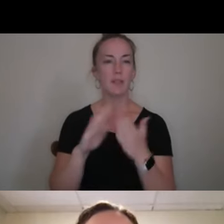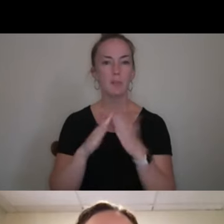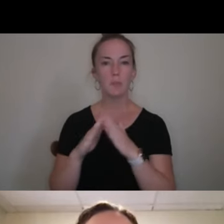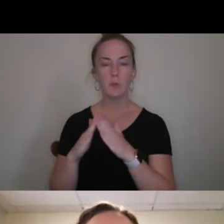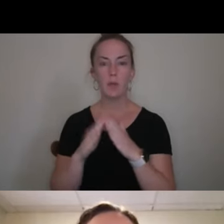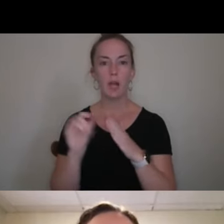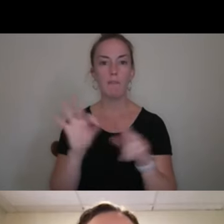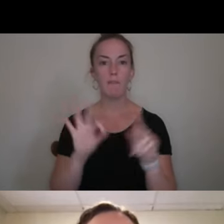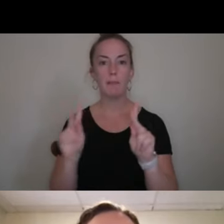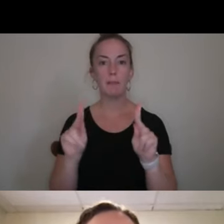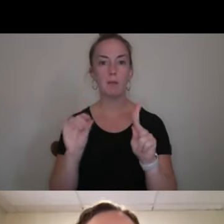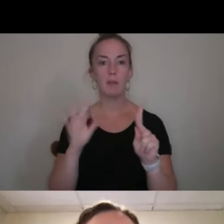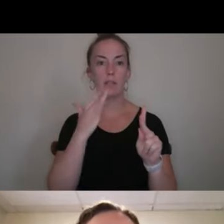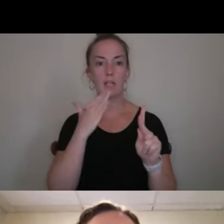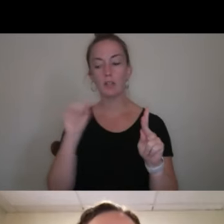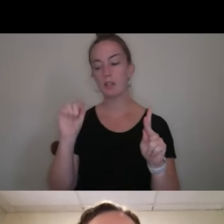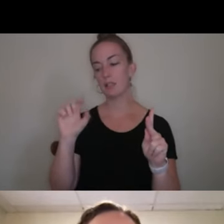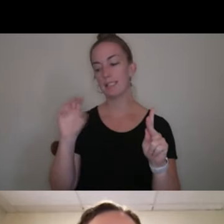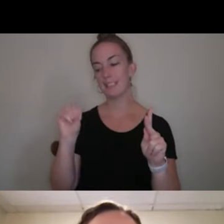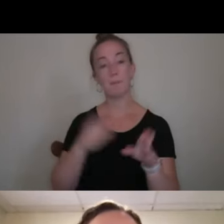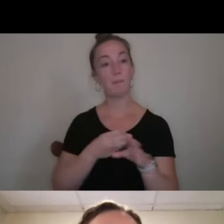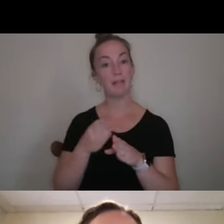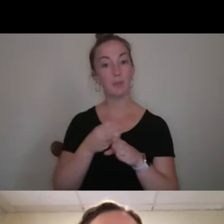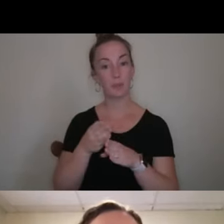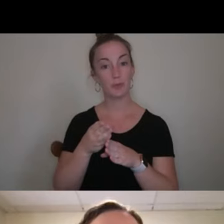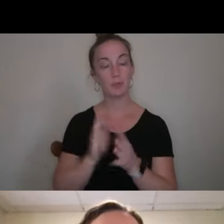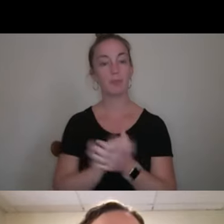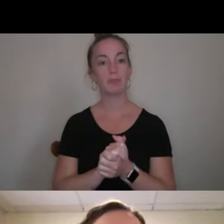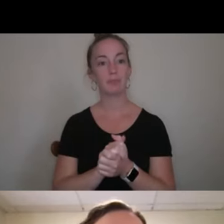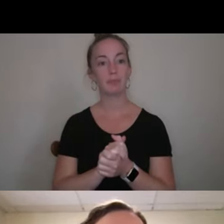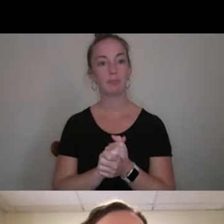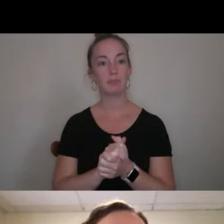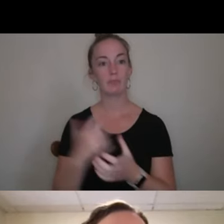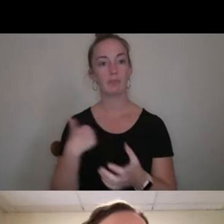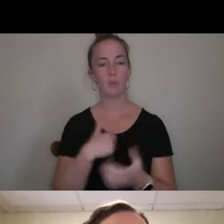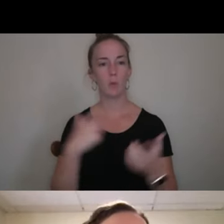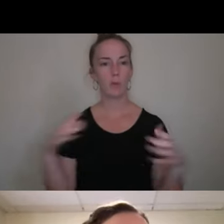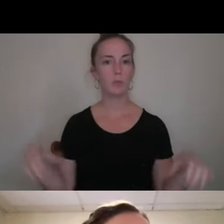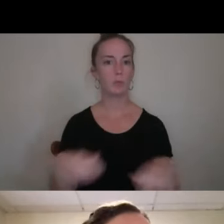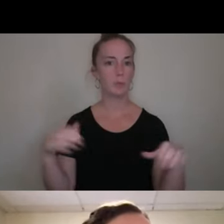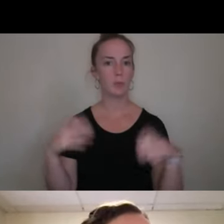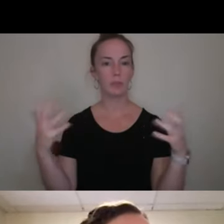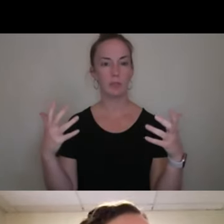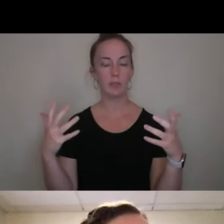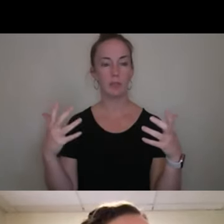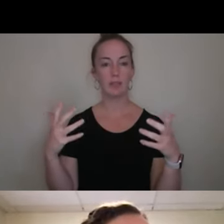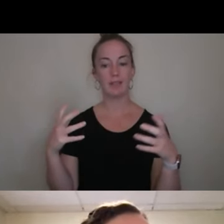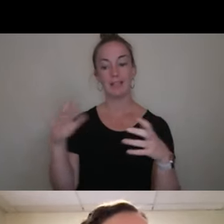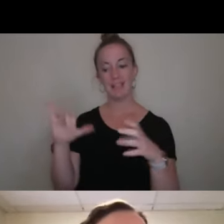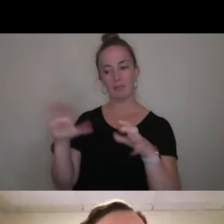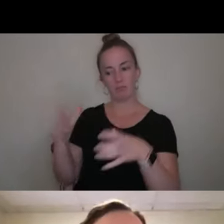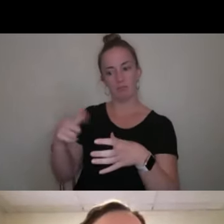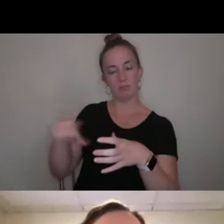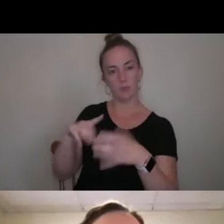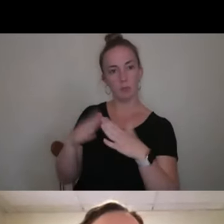people of color that are STEM majors. And what we do essentially is in that community, we